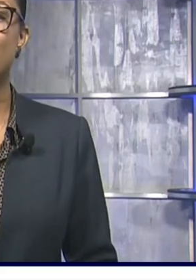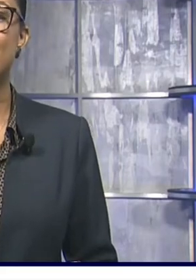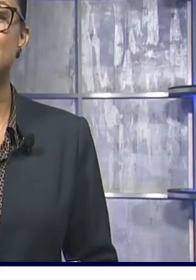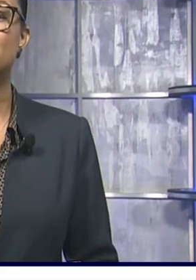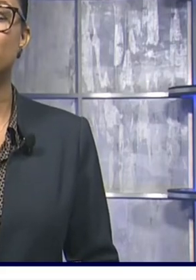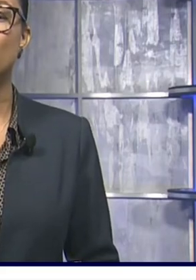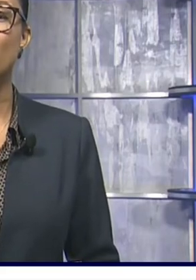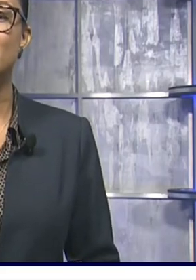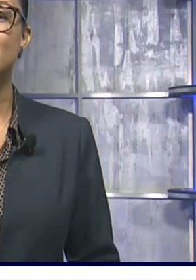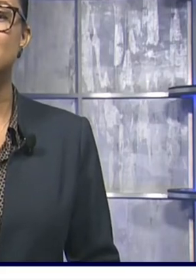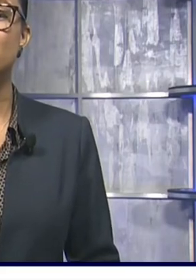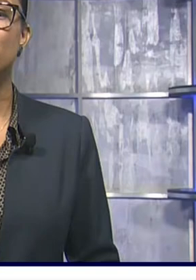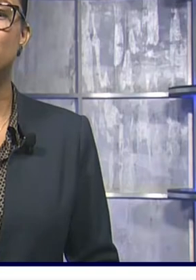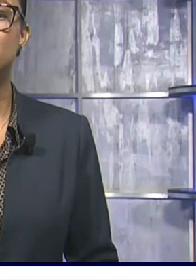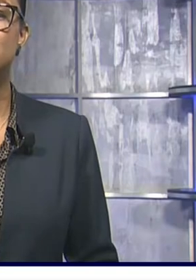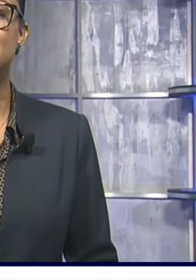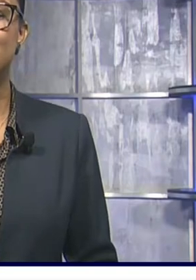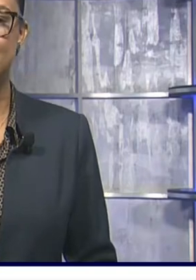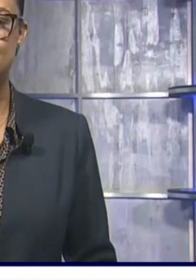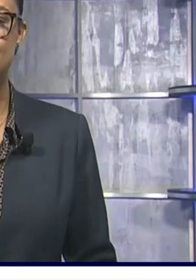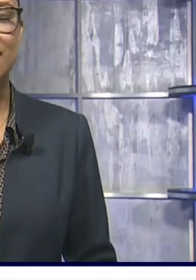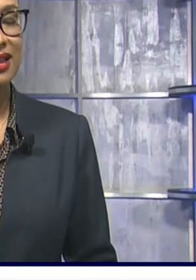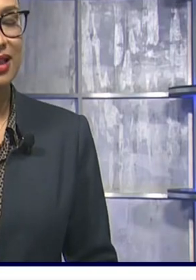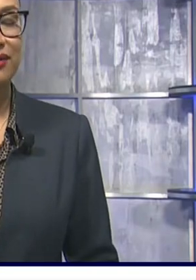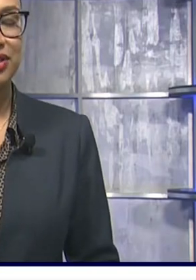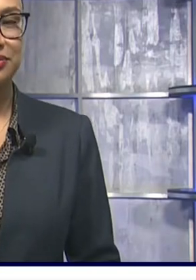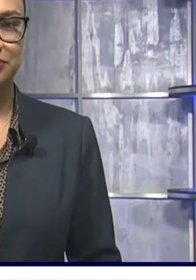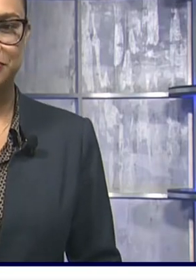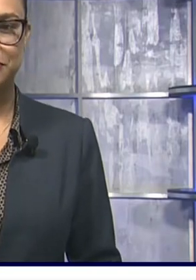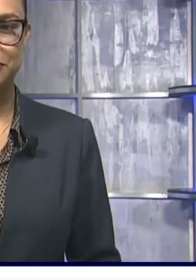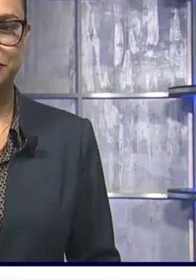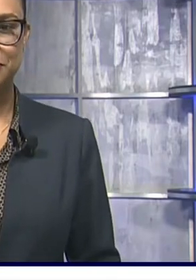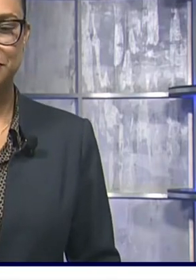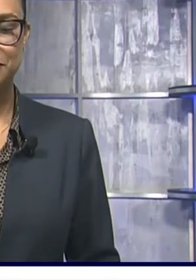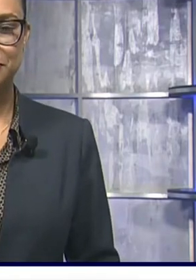up their hands for the Wendy's first test 11.